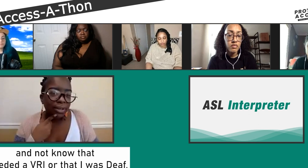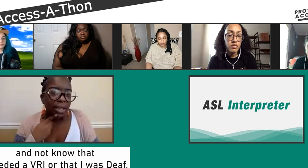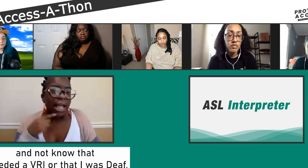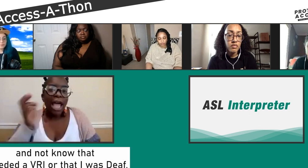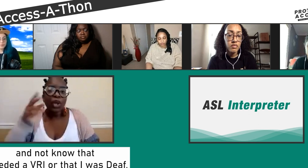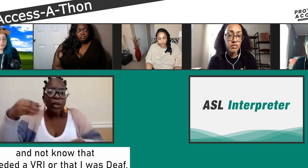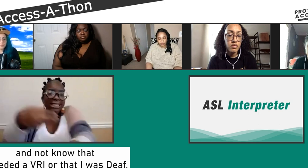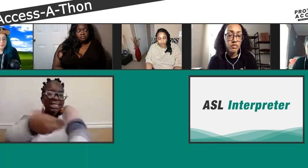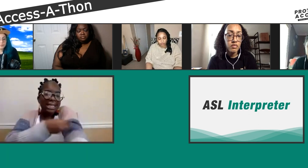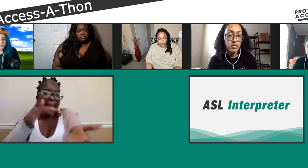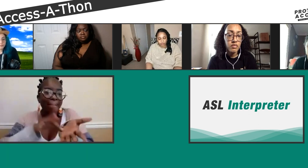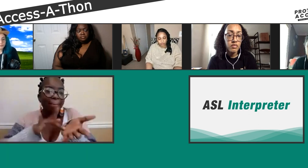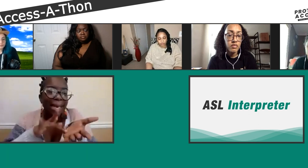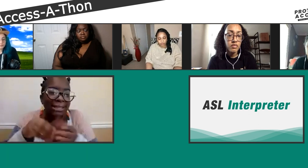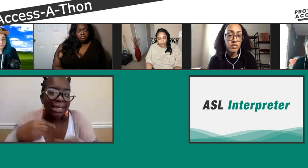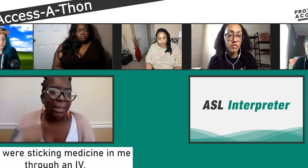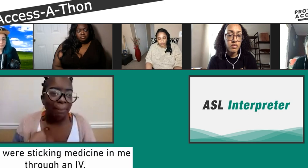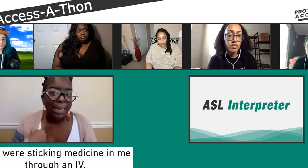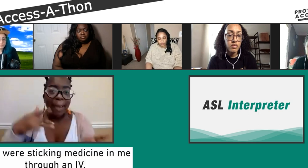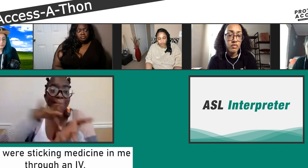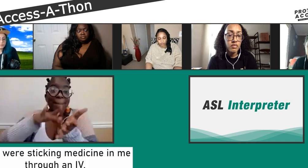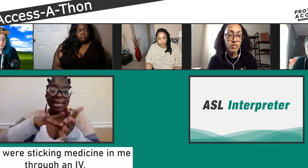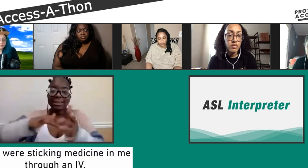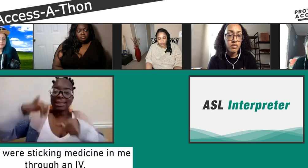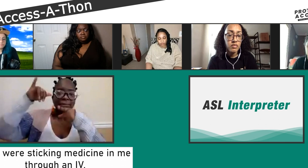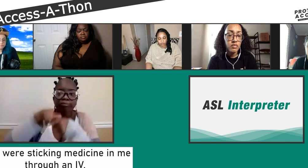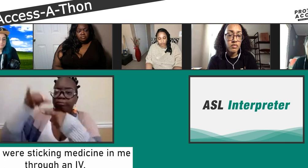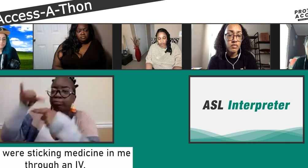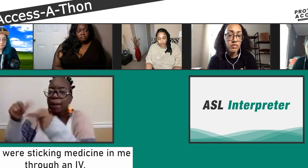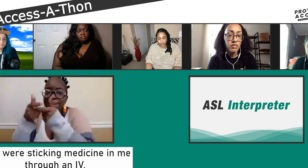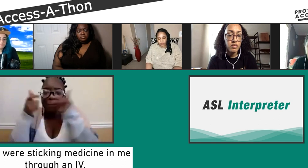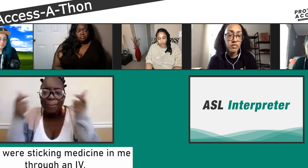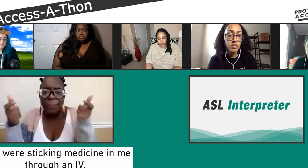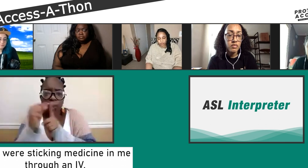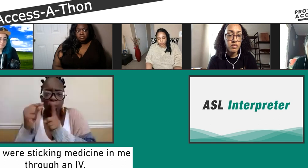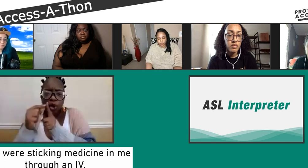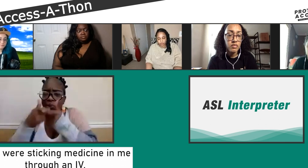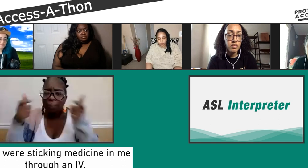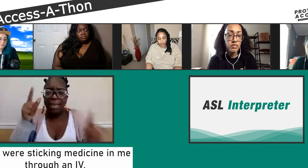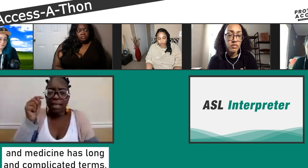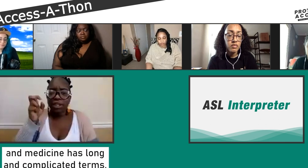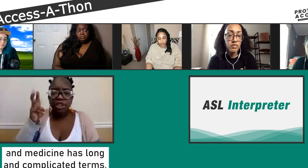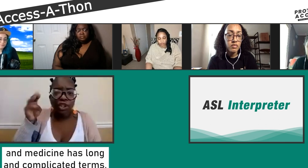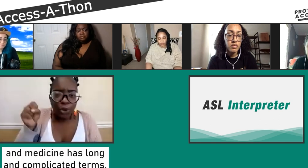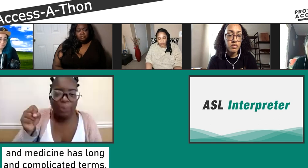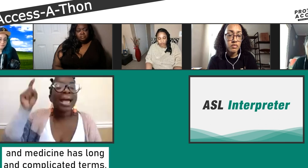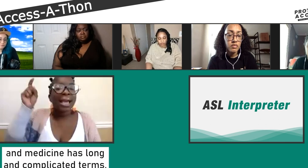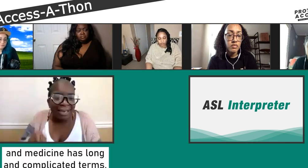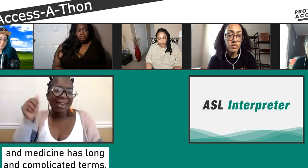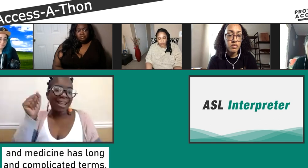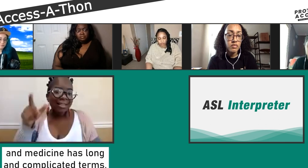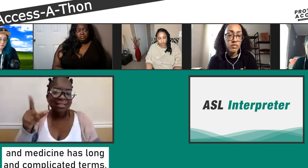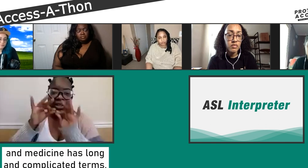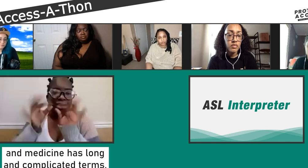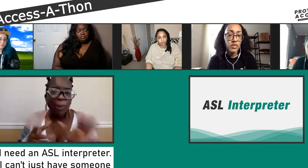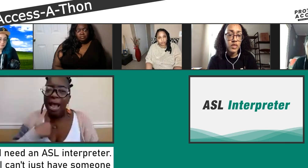or a video relay service or that I was even deaf before they even put the IV in me. Because the IV medicine was huge.